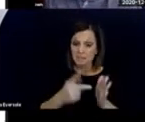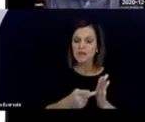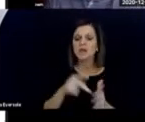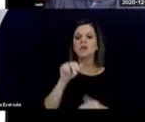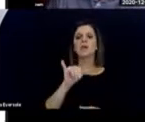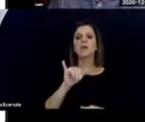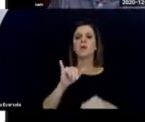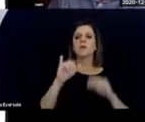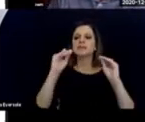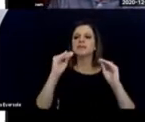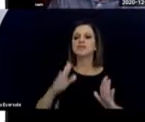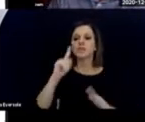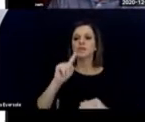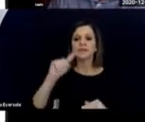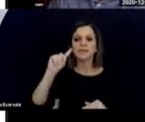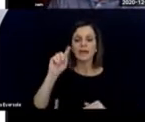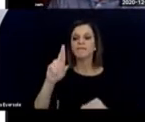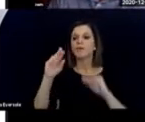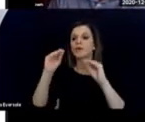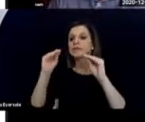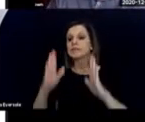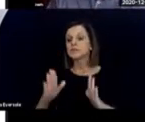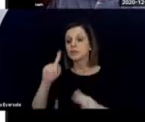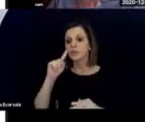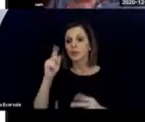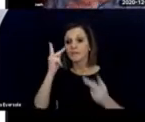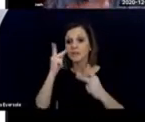or a teacher, uh, of the deaf.